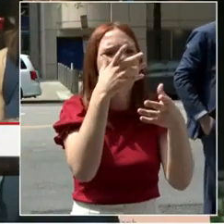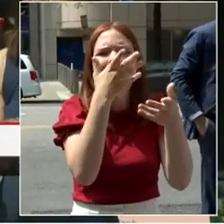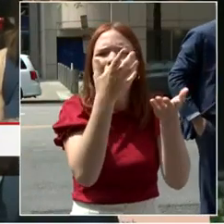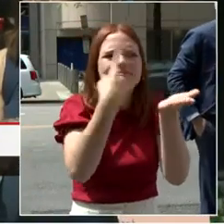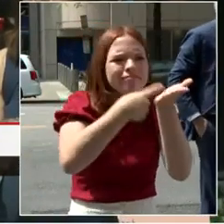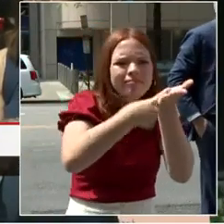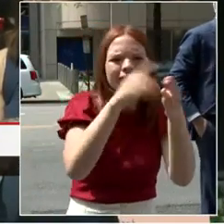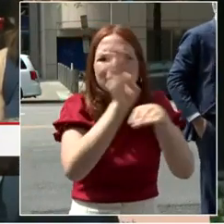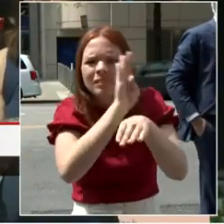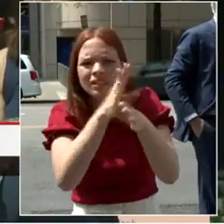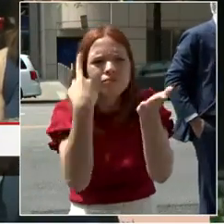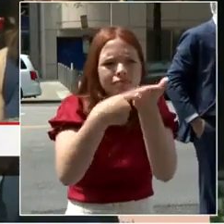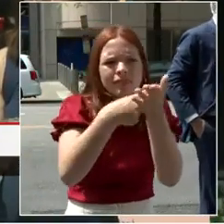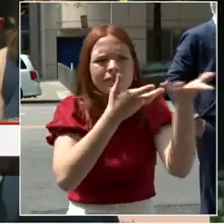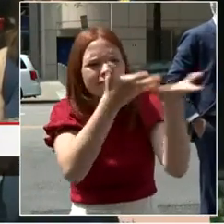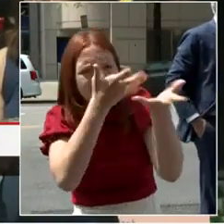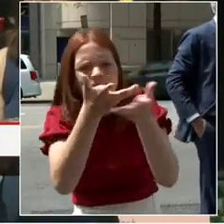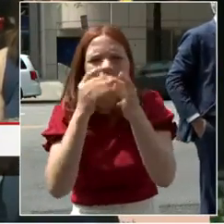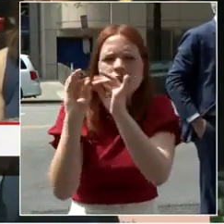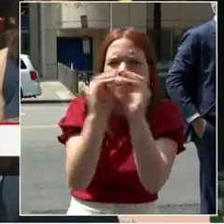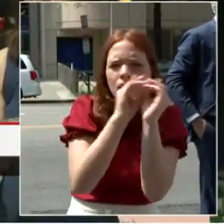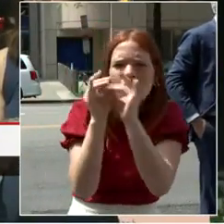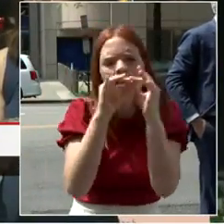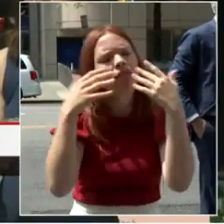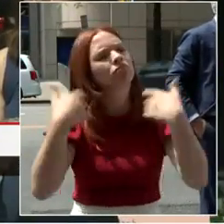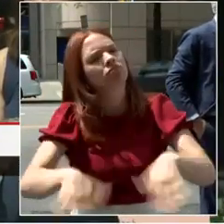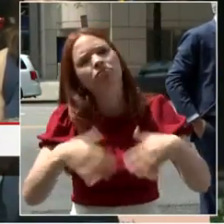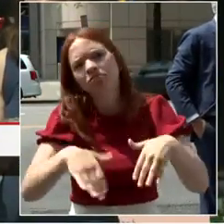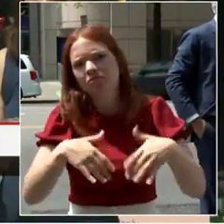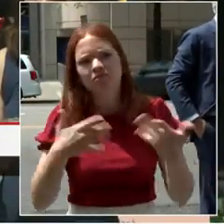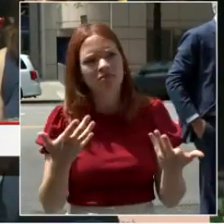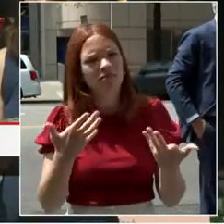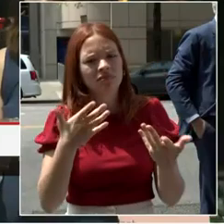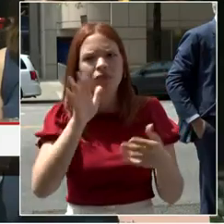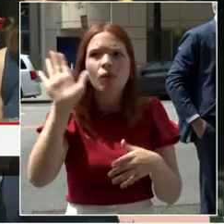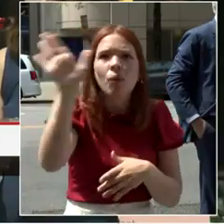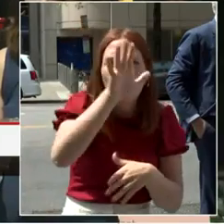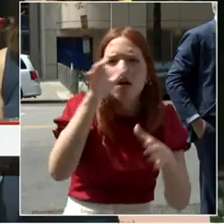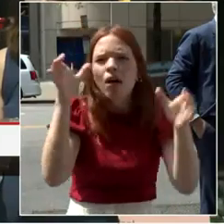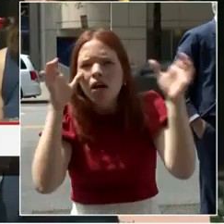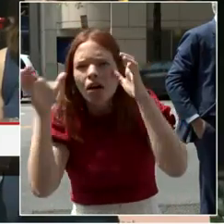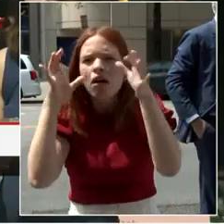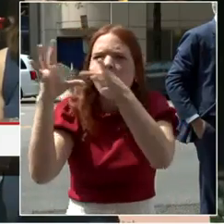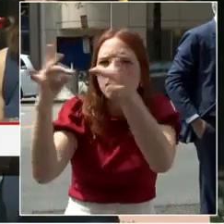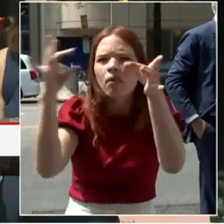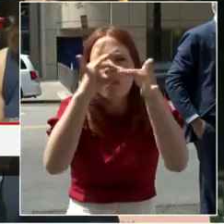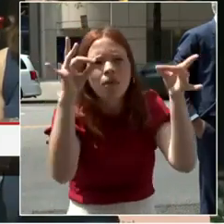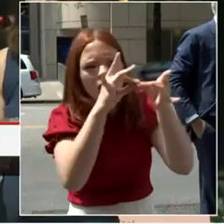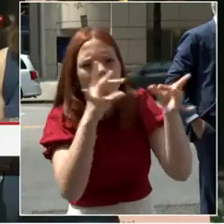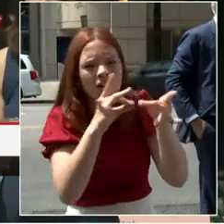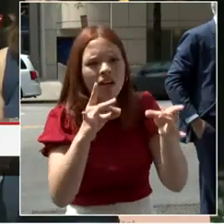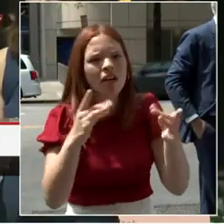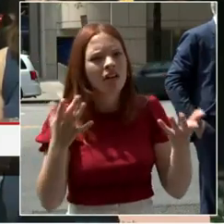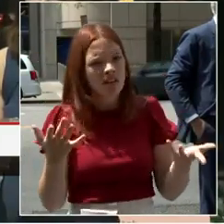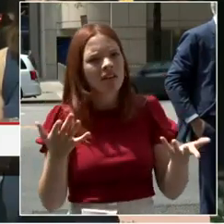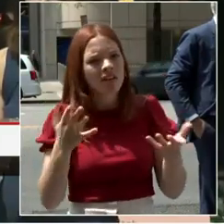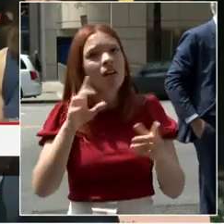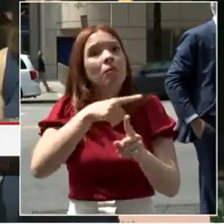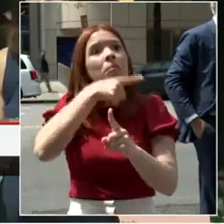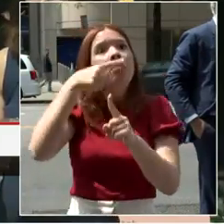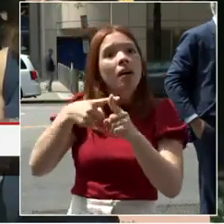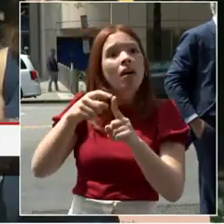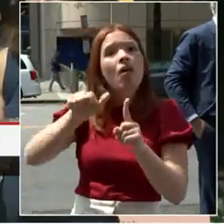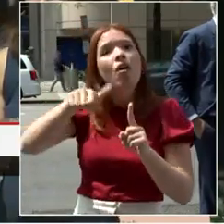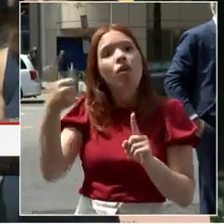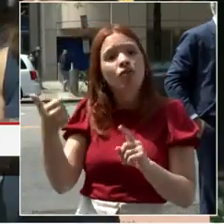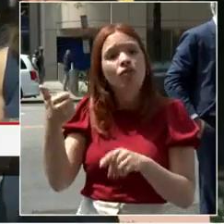to the city. But what I also had a chance to do is talk to some of my counterparts from bids and other downtowns who are going through similar challenges that we are